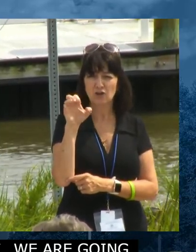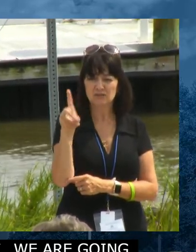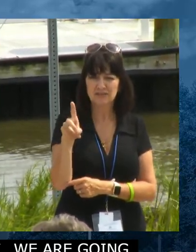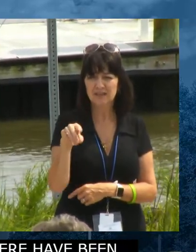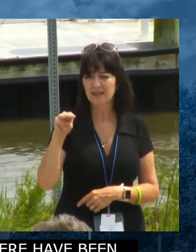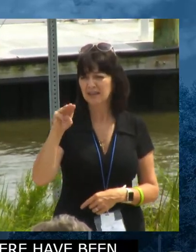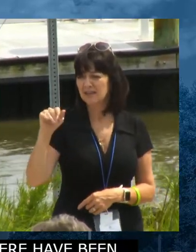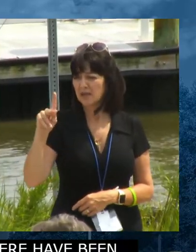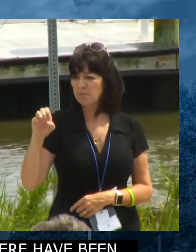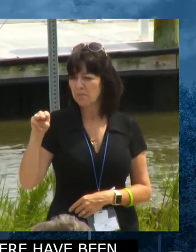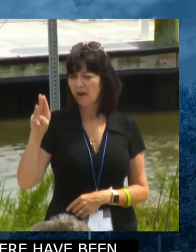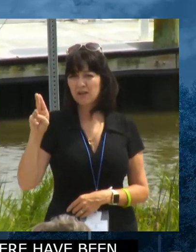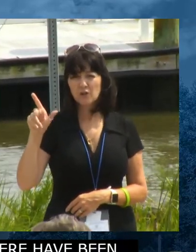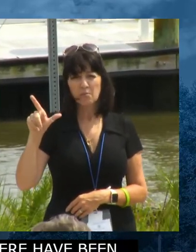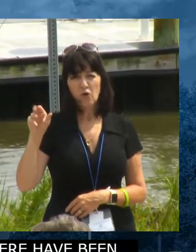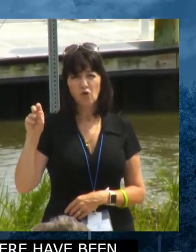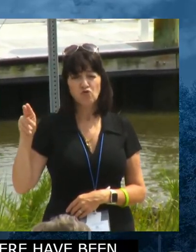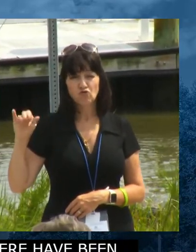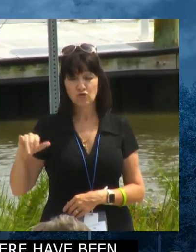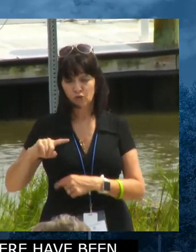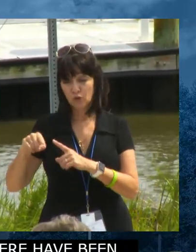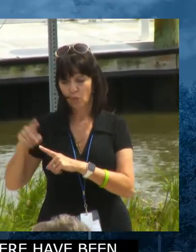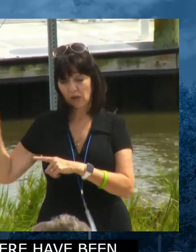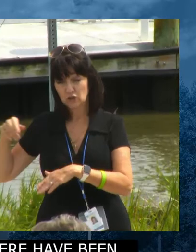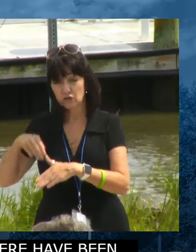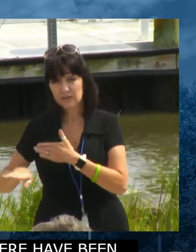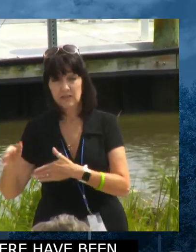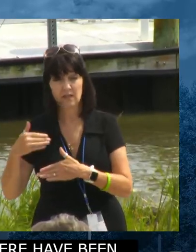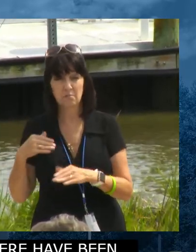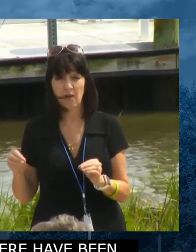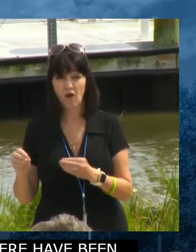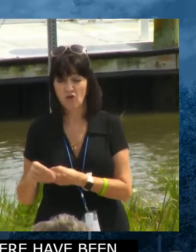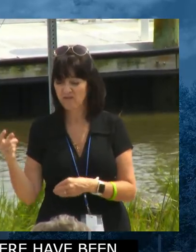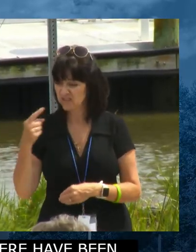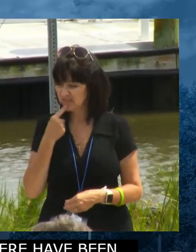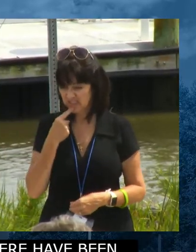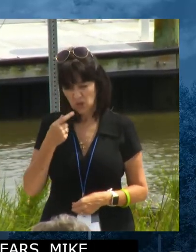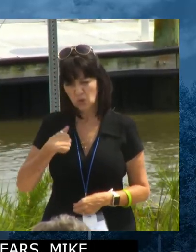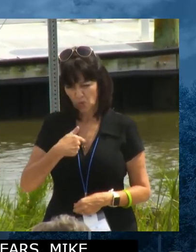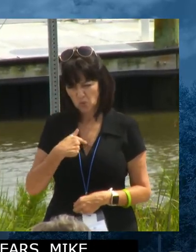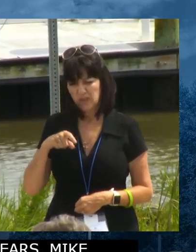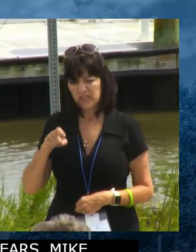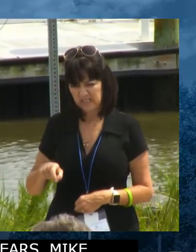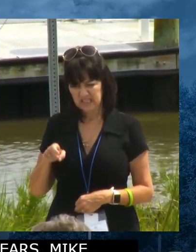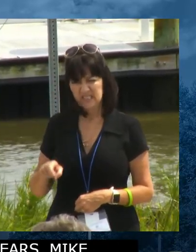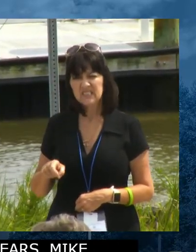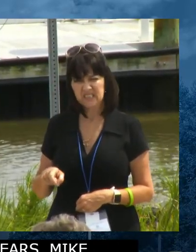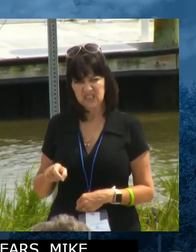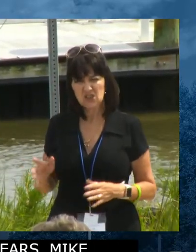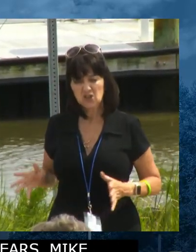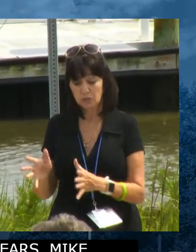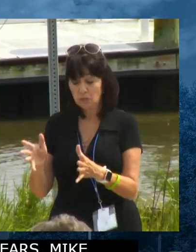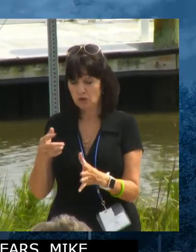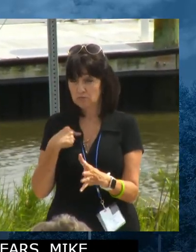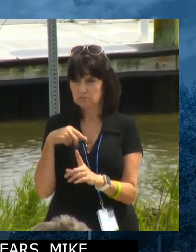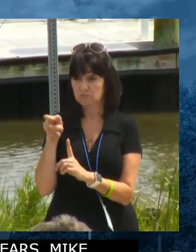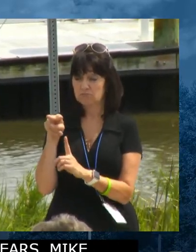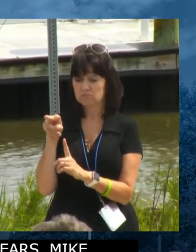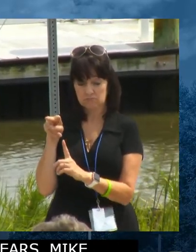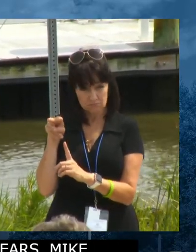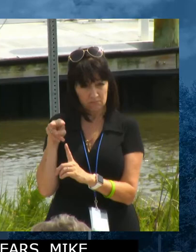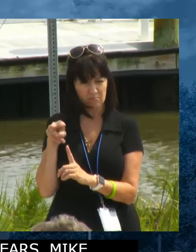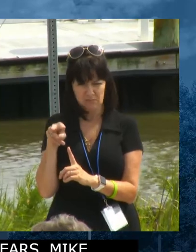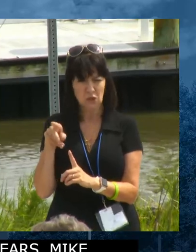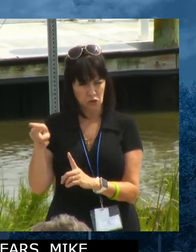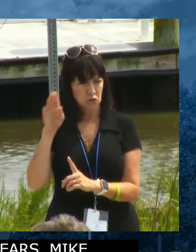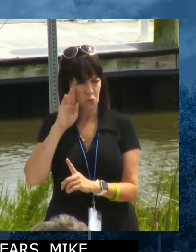But when she walked into my office that day and said, we need to push this, I was like, we're going to get this done. She's going to get this done. Because if any of you know